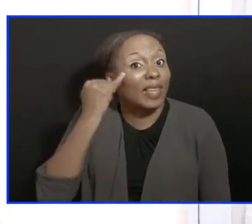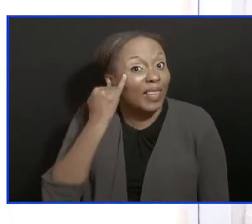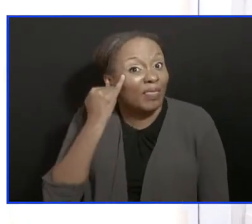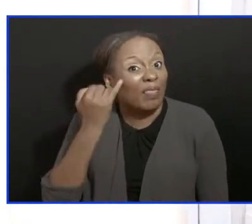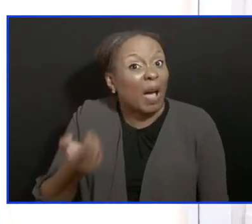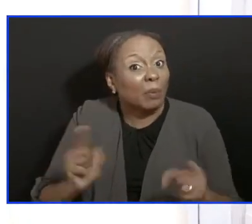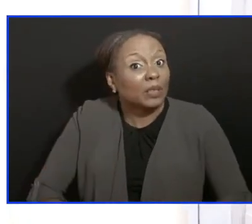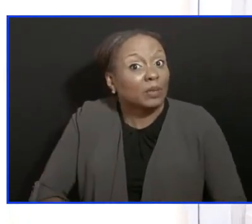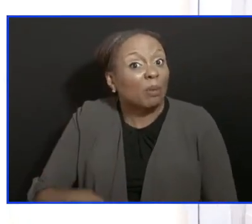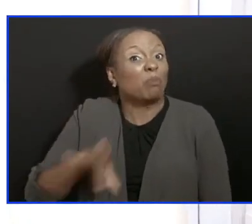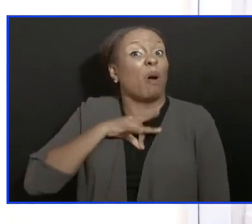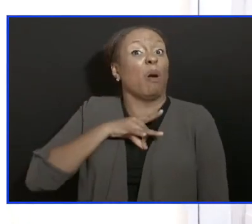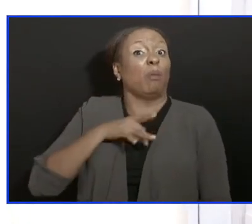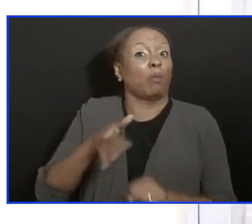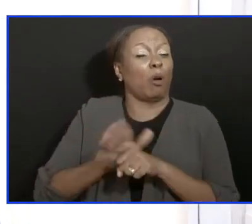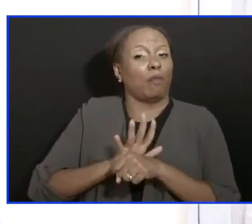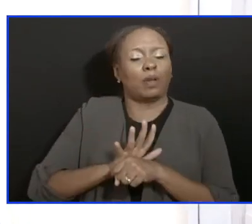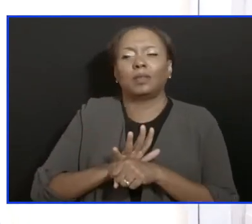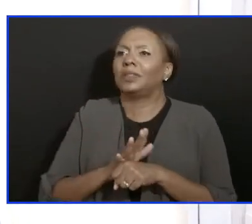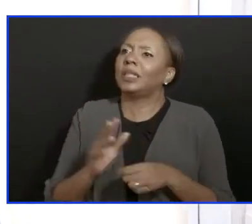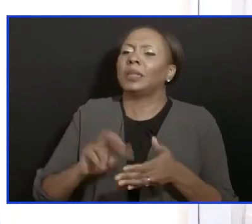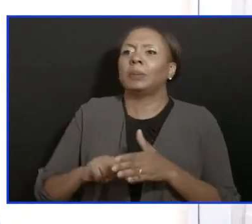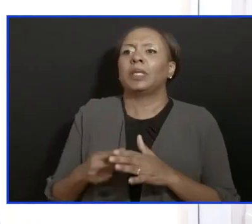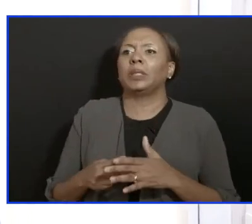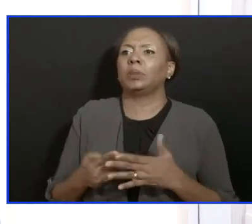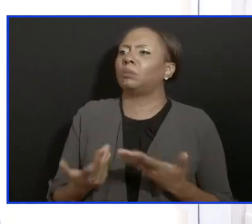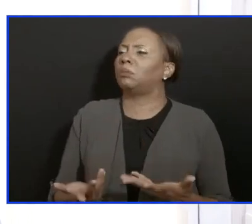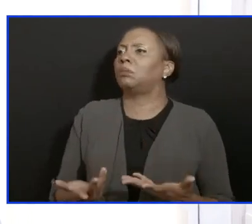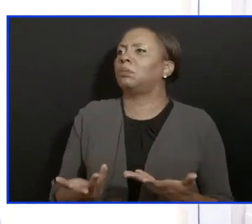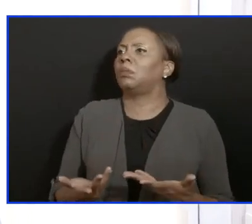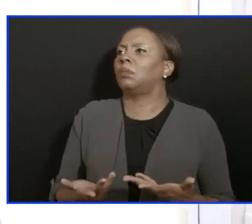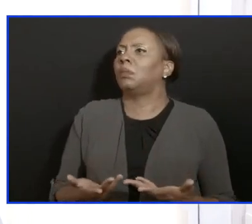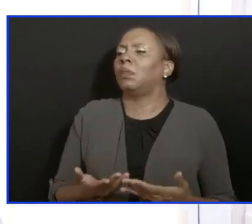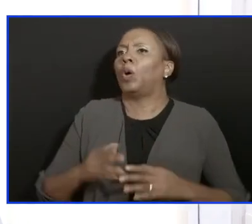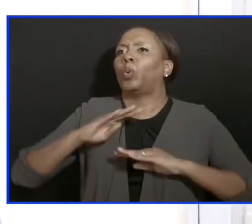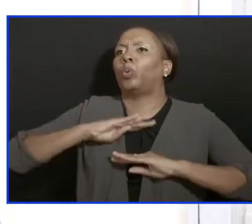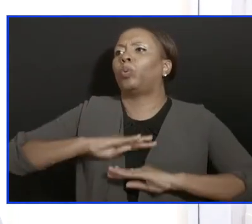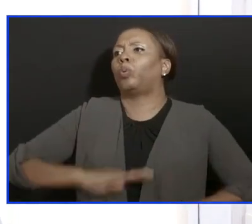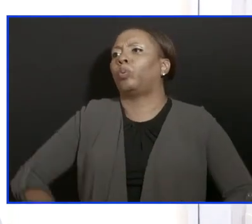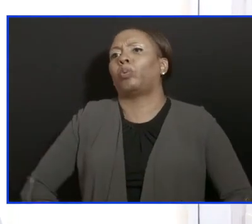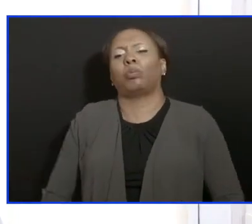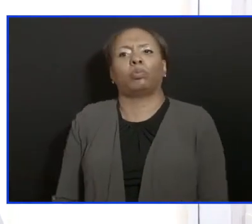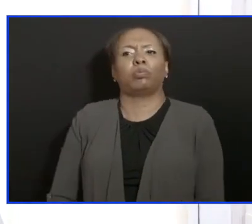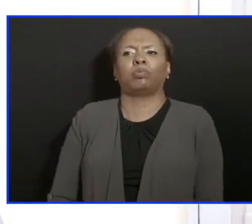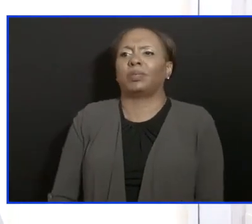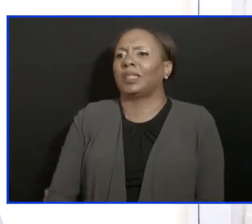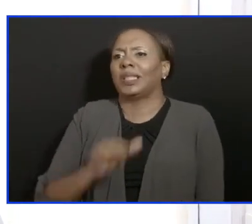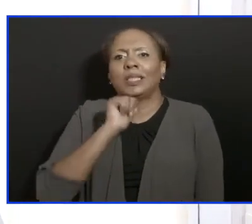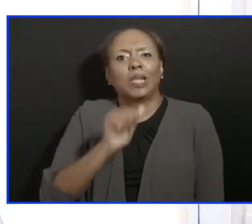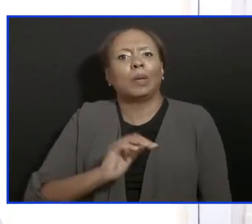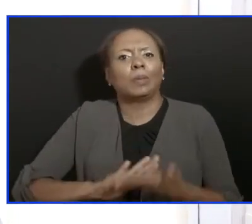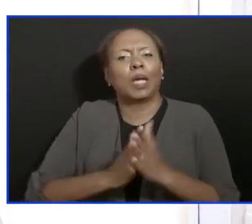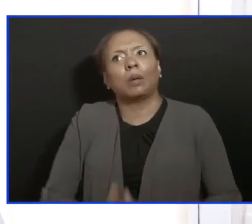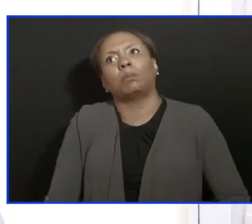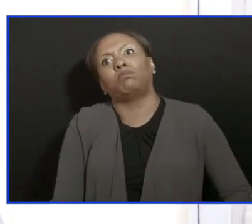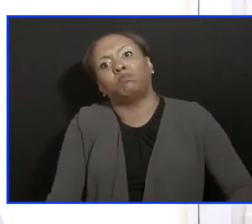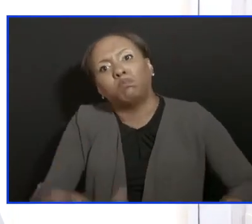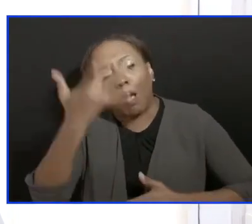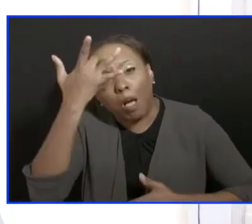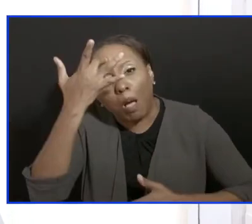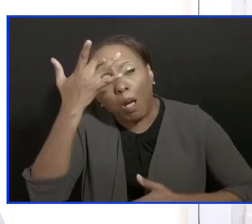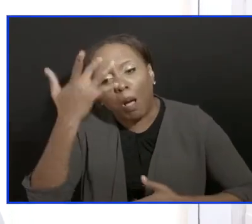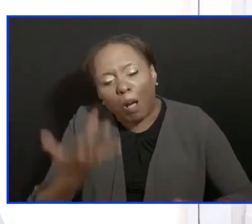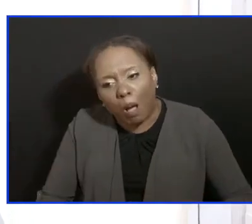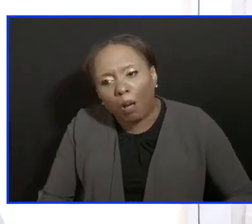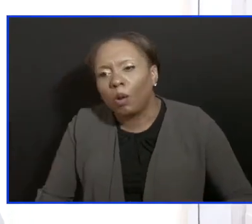it just becomes something that we can shake off. Because it is not going to attack fundamentally our organs in a way to cause us to